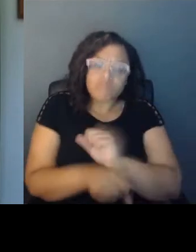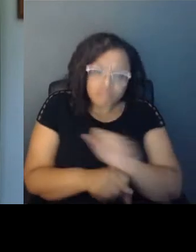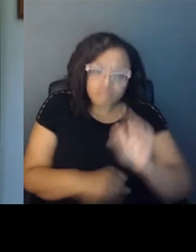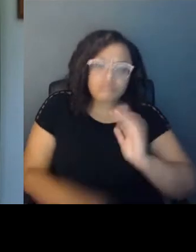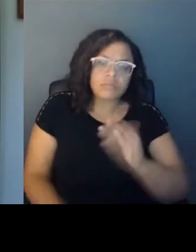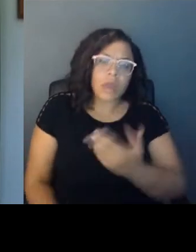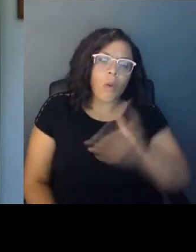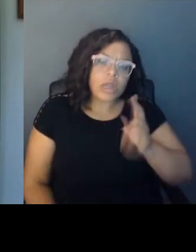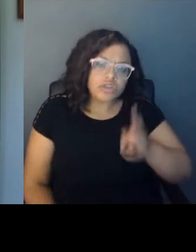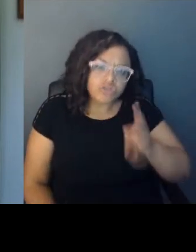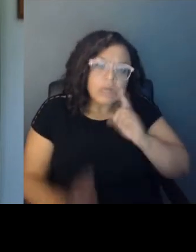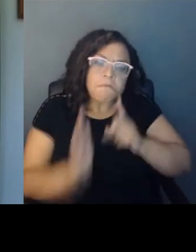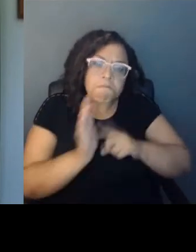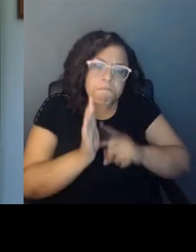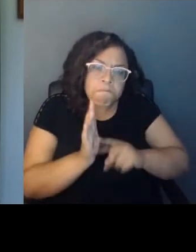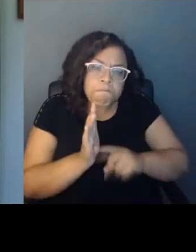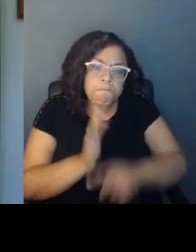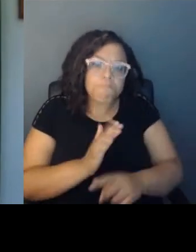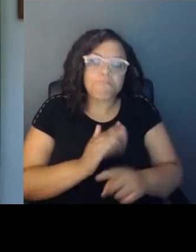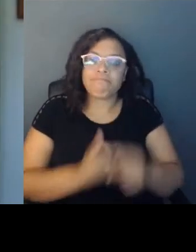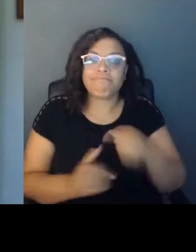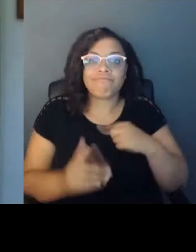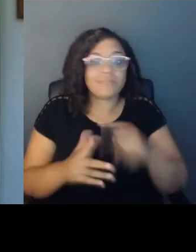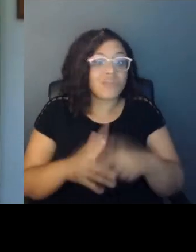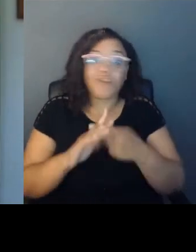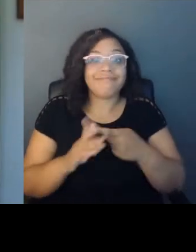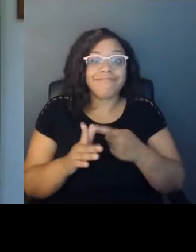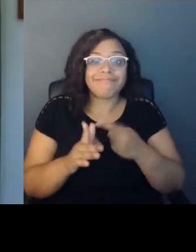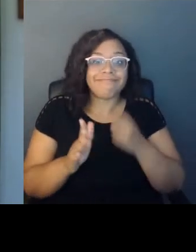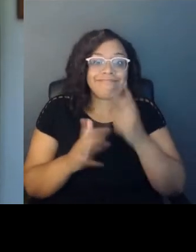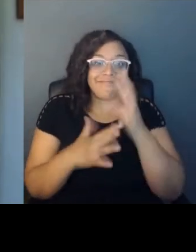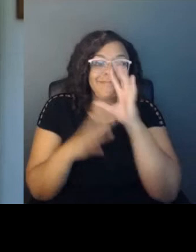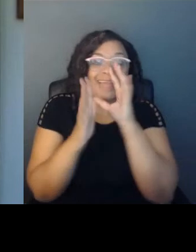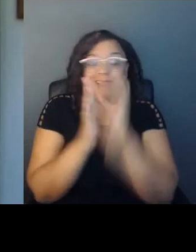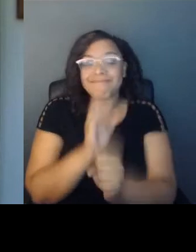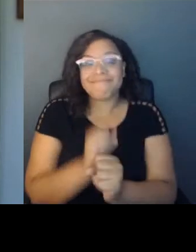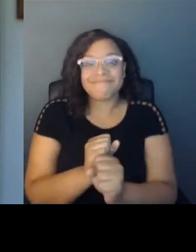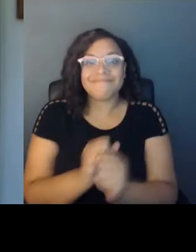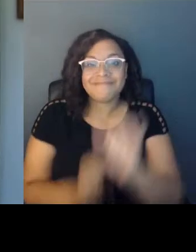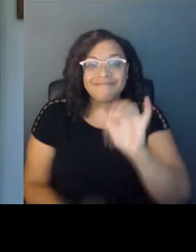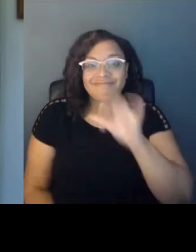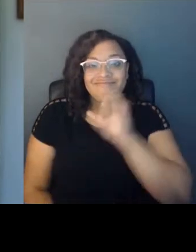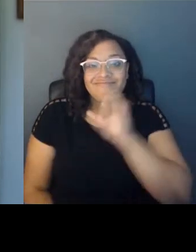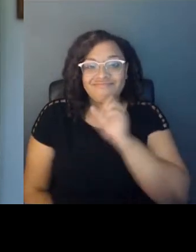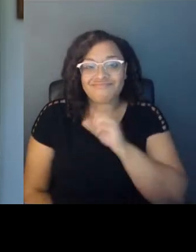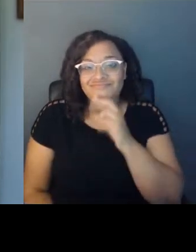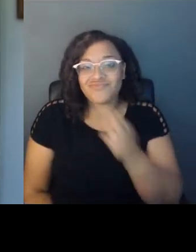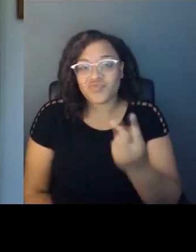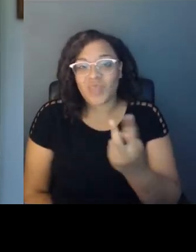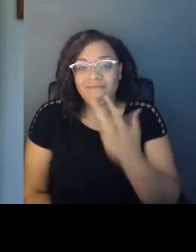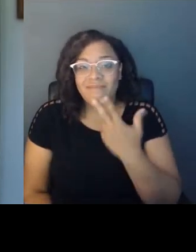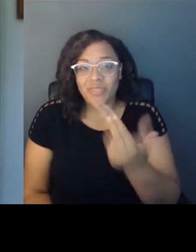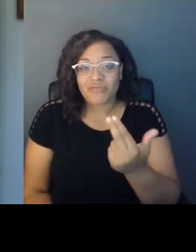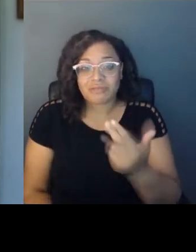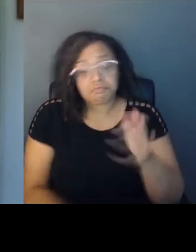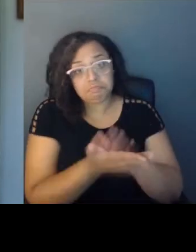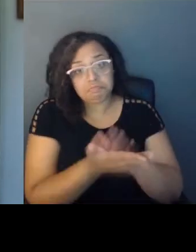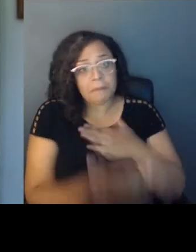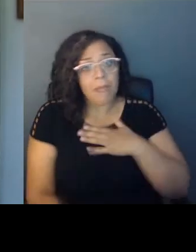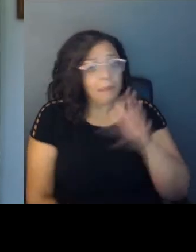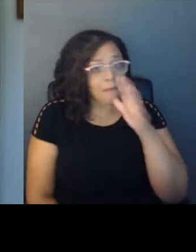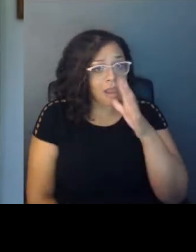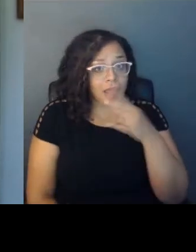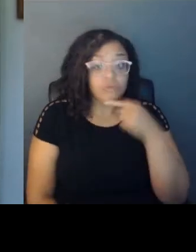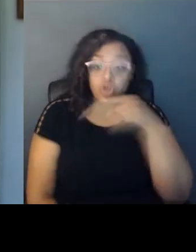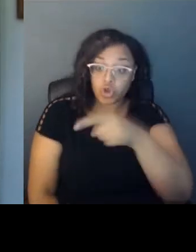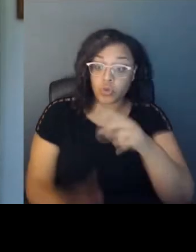And I was kind of off and running at a pretty early age. I mean, my mom, I have to give her credit. She was like, you're going to be a doctor or a lawyer or